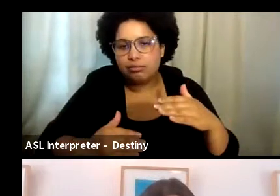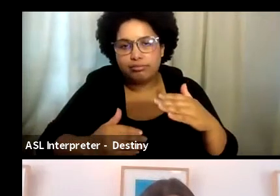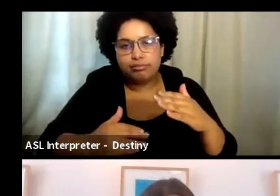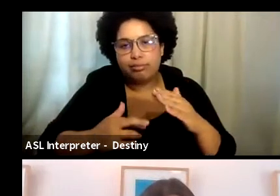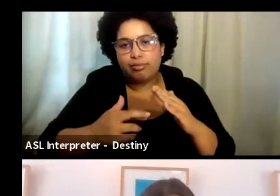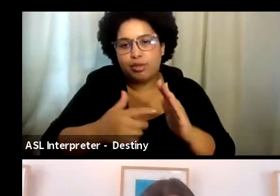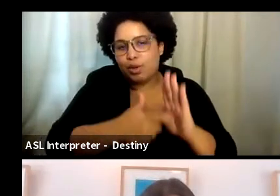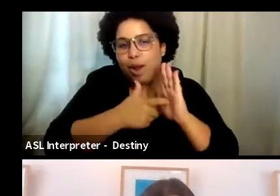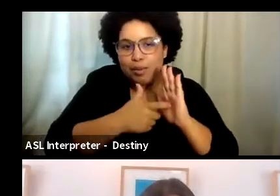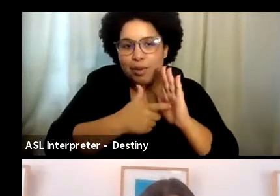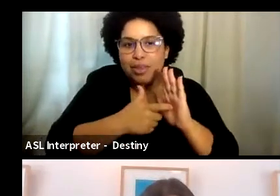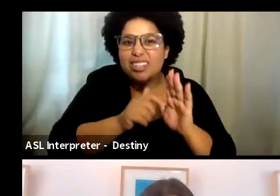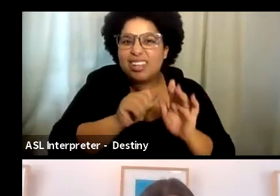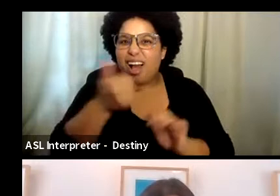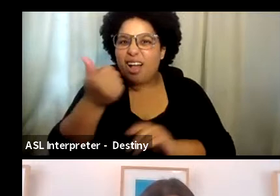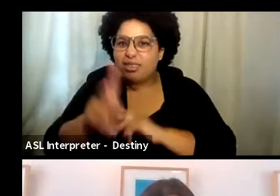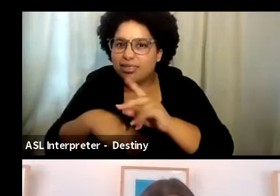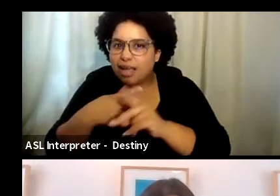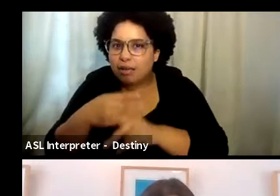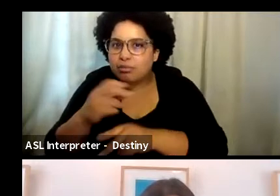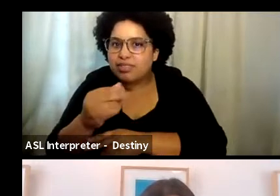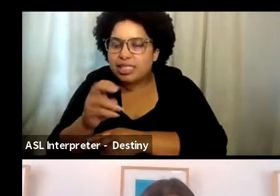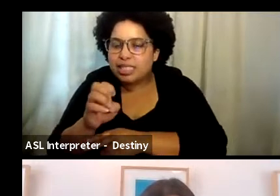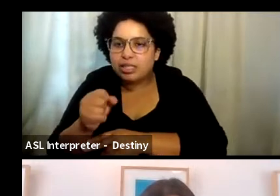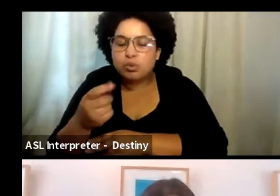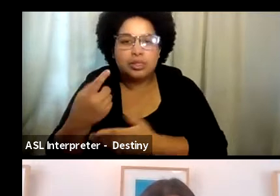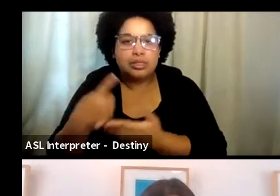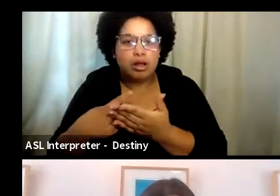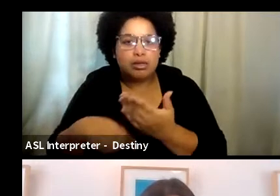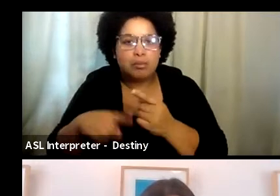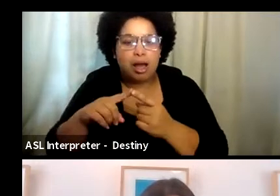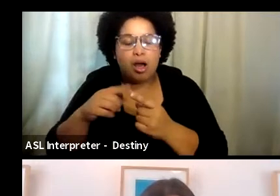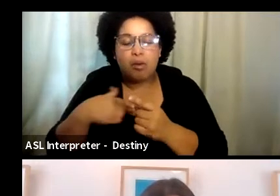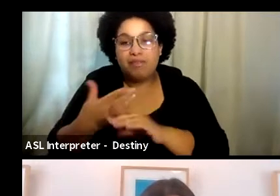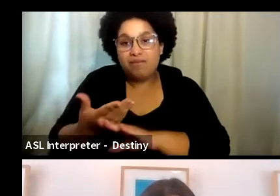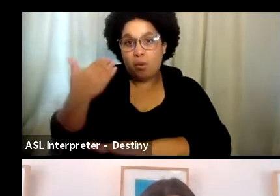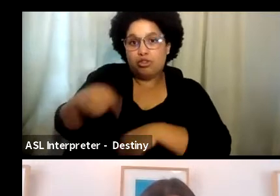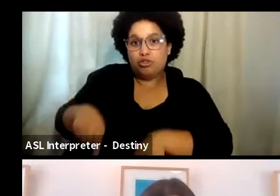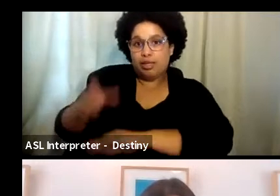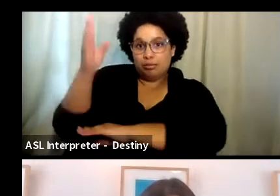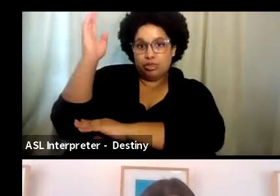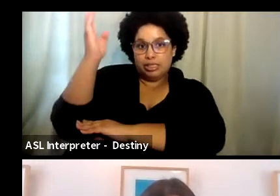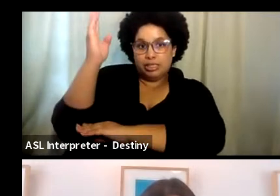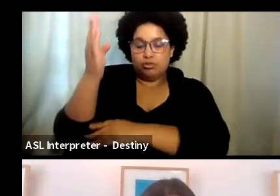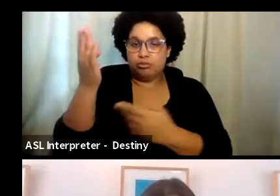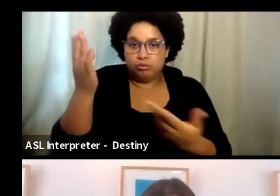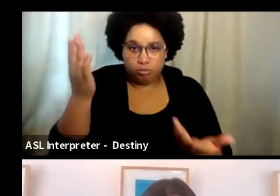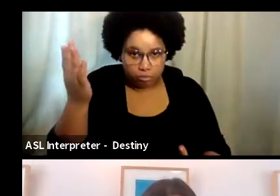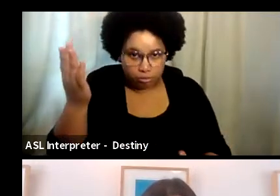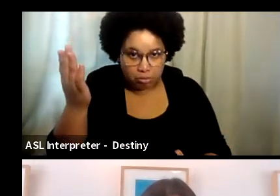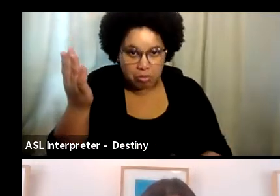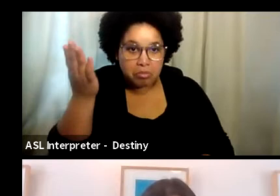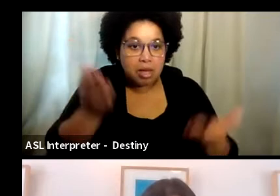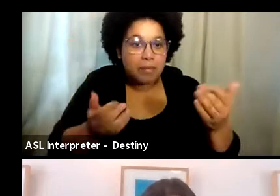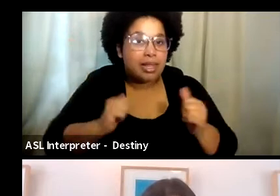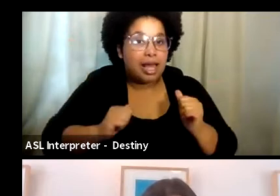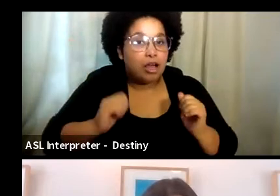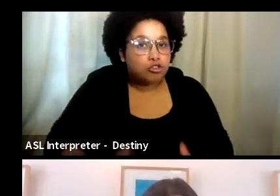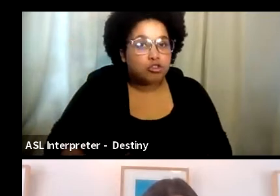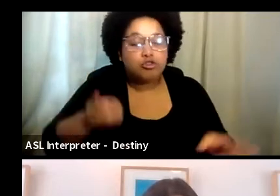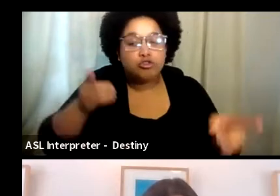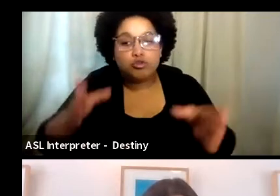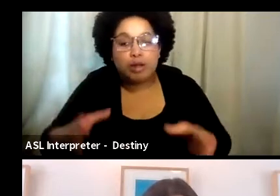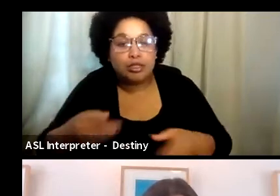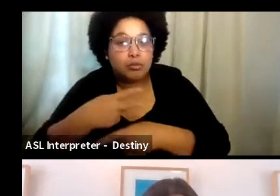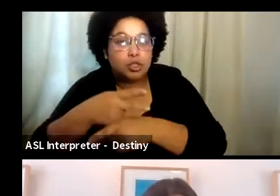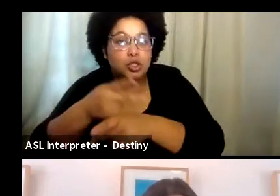there's all these other scenes that we had talked about before, um, earlier in the presentation that either the actor, the director, or